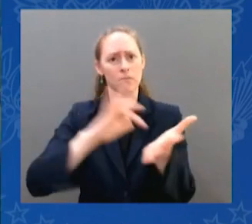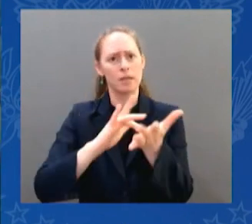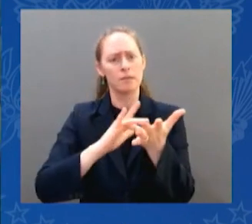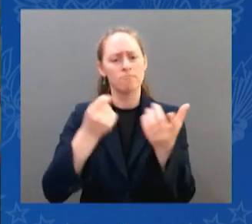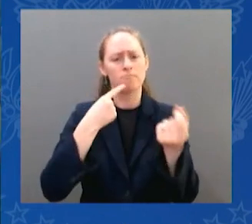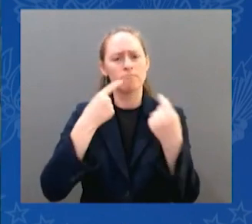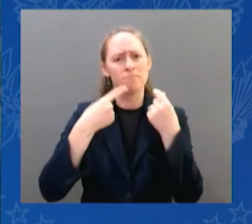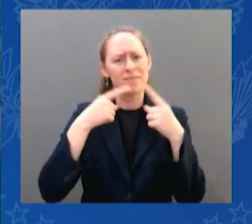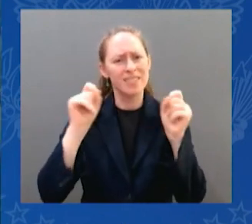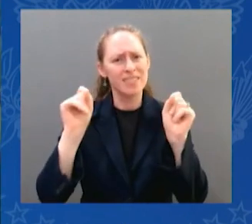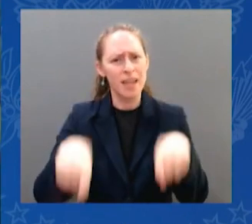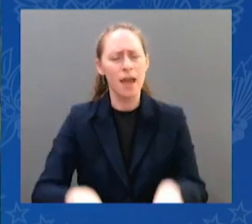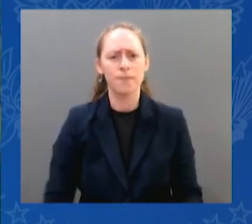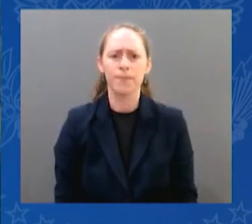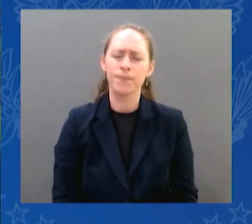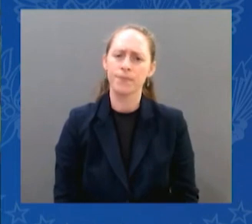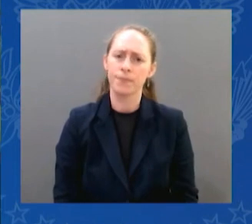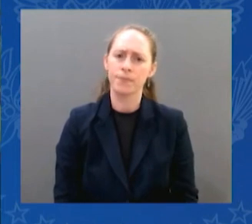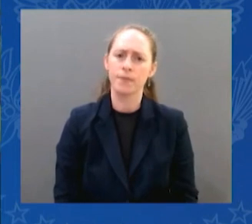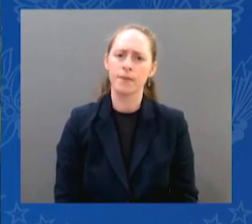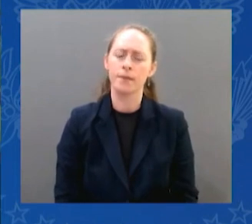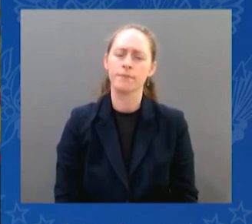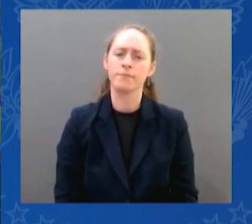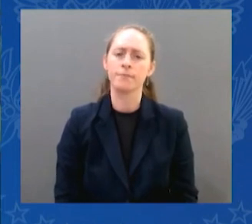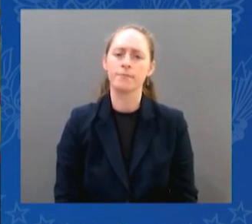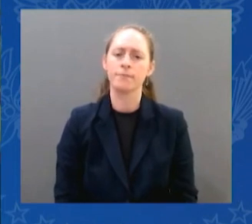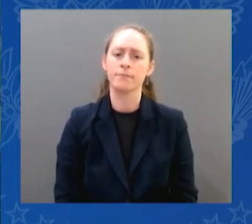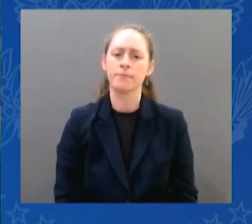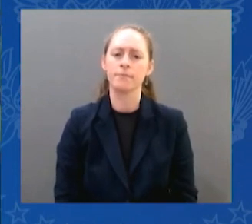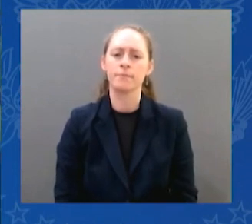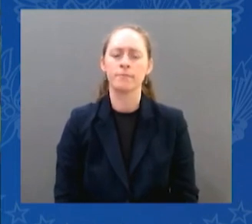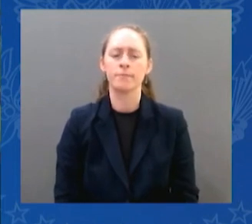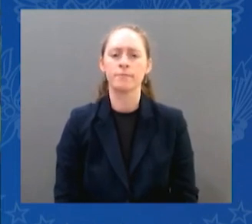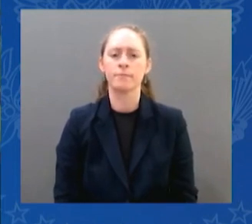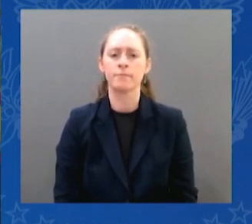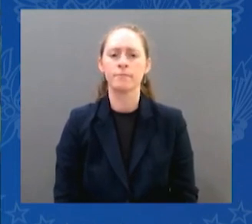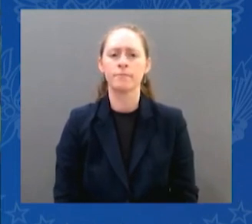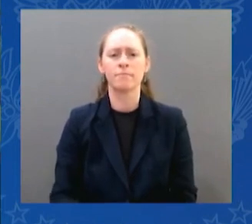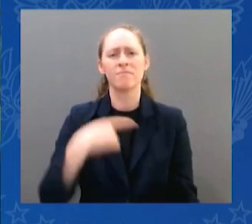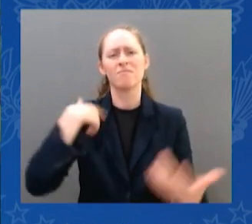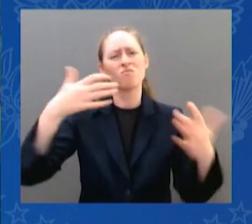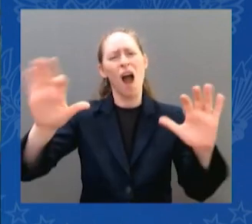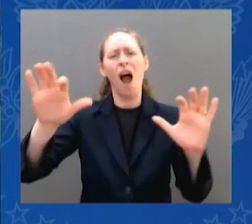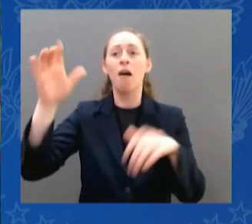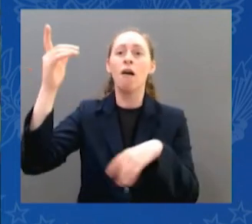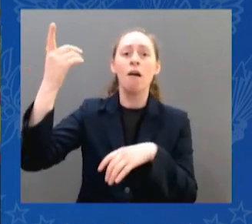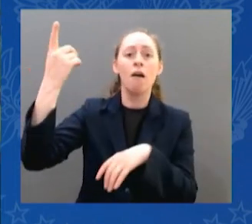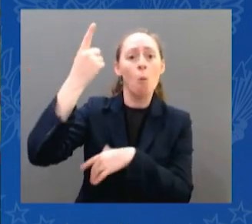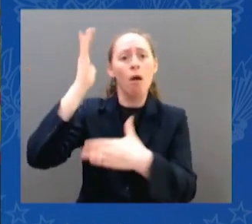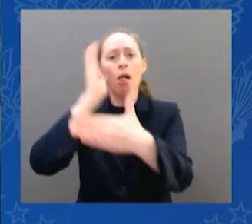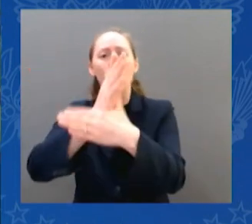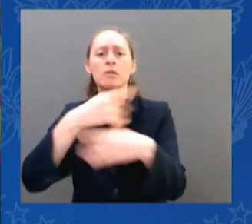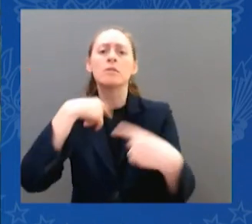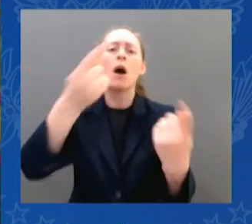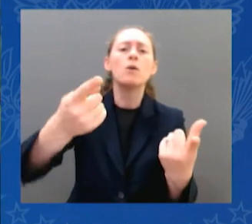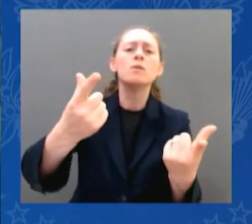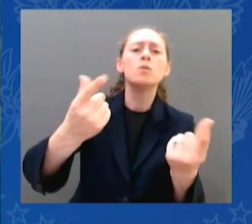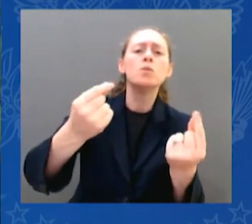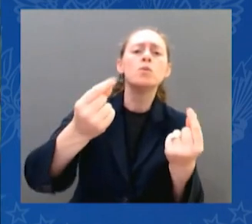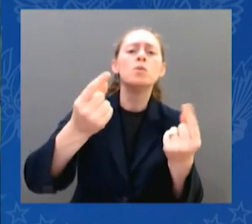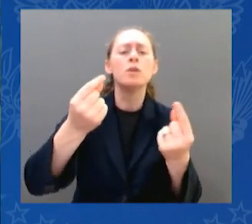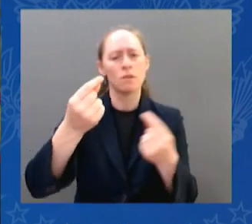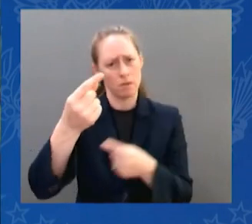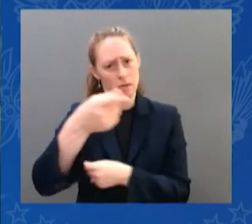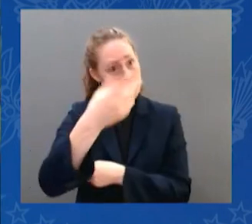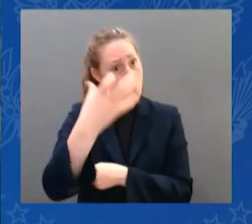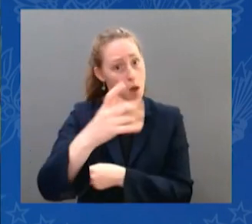make sure that there's no unlawful interference, and we have to do that to ease public concerns. And also, Mr. President, we'd ask that you consider your ability